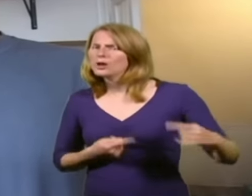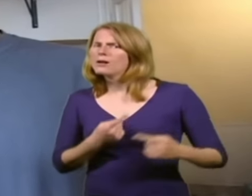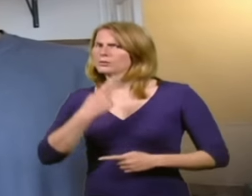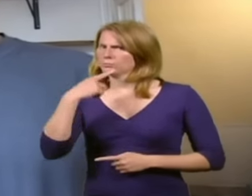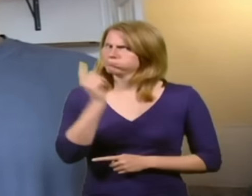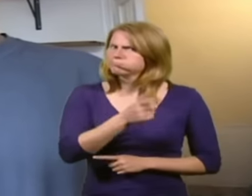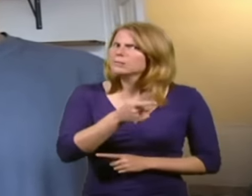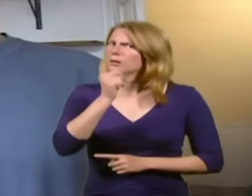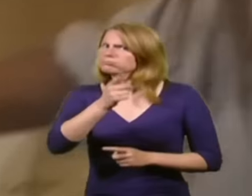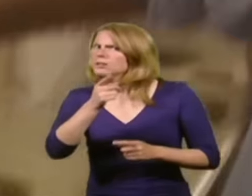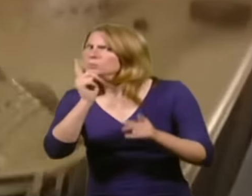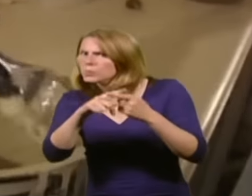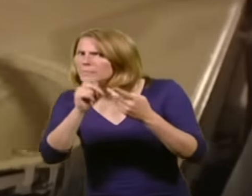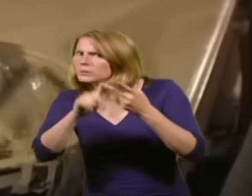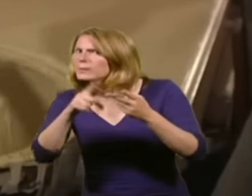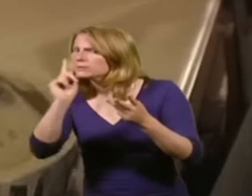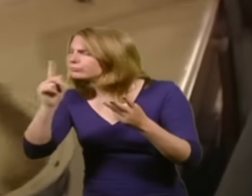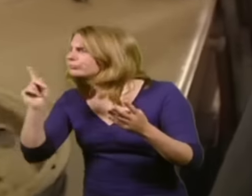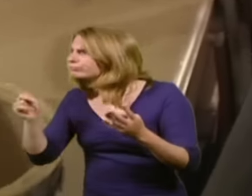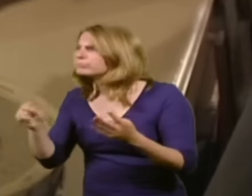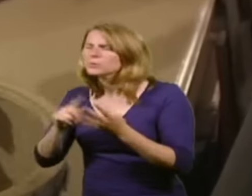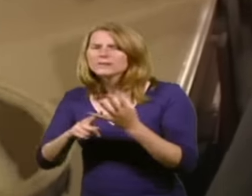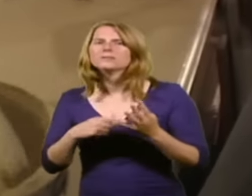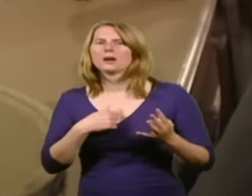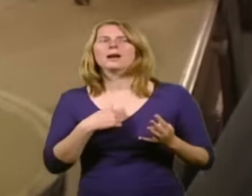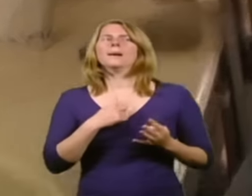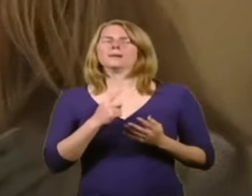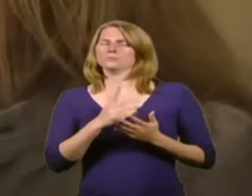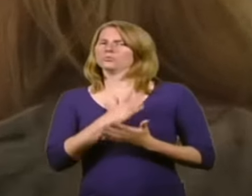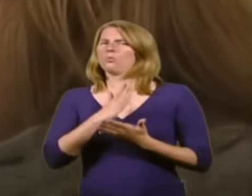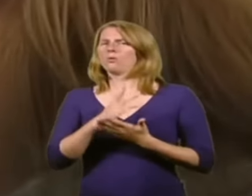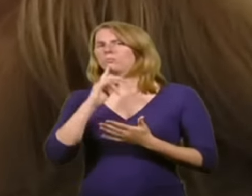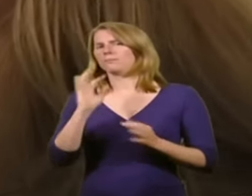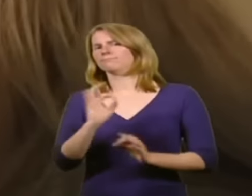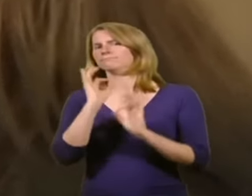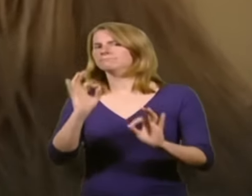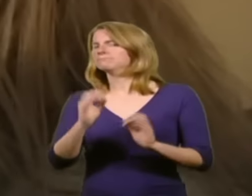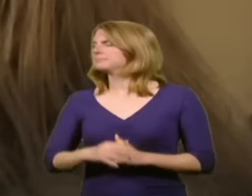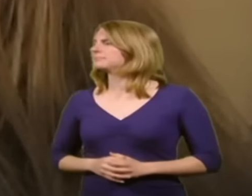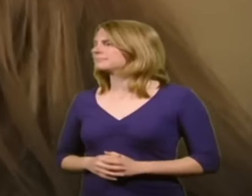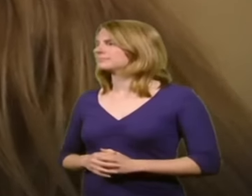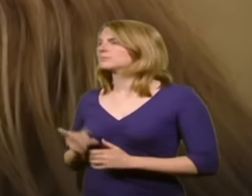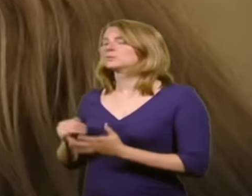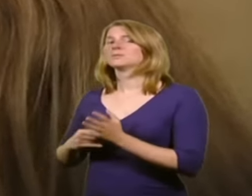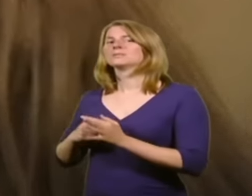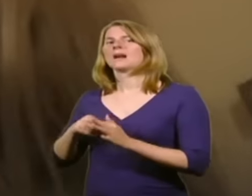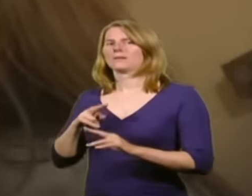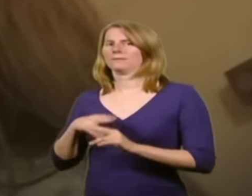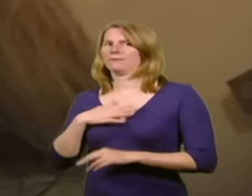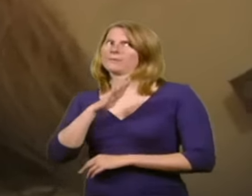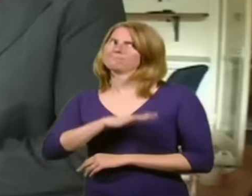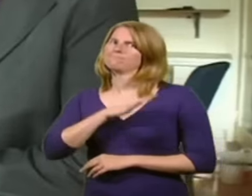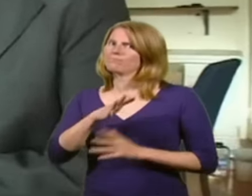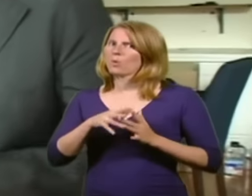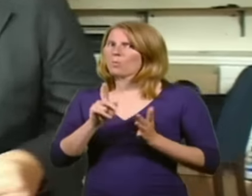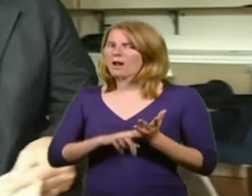Okay. make sure it's just perfect. Oh, isn't that nice? Steph must be feeling sorry for Will. Starting to feel a bit guilty, and I thought, you know, get yourself